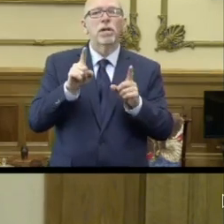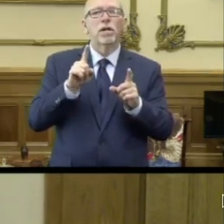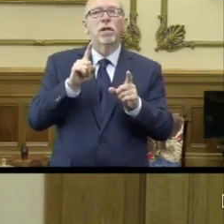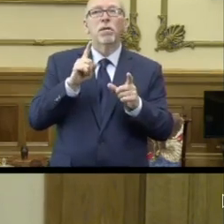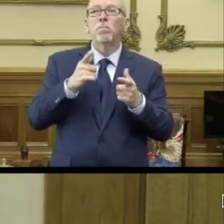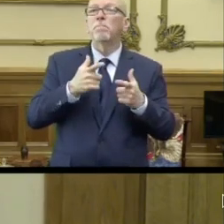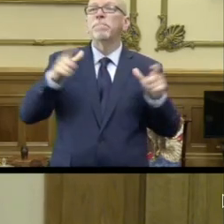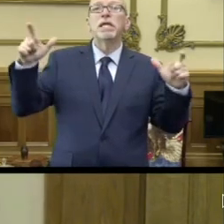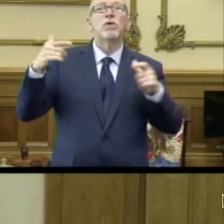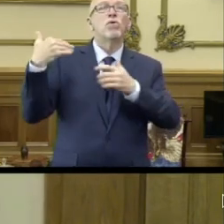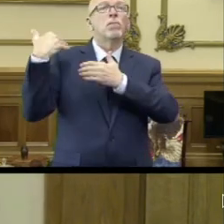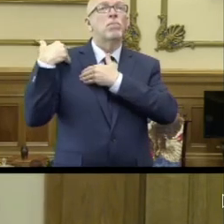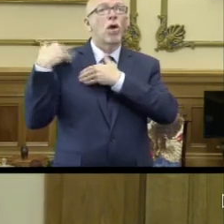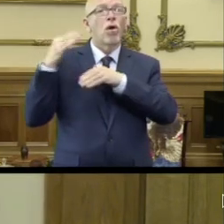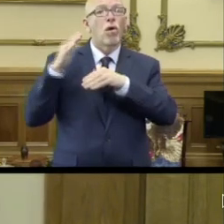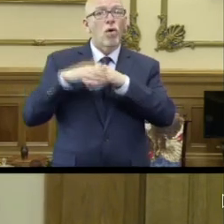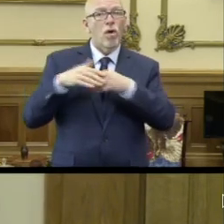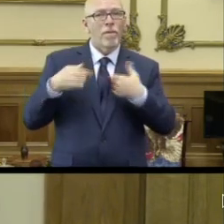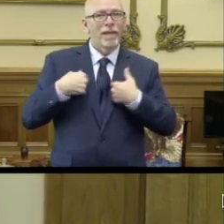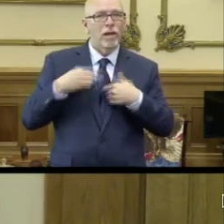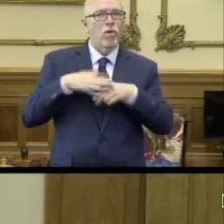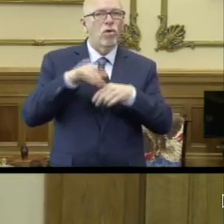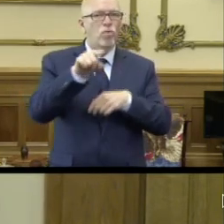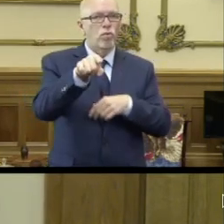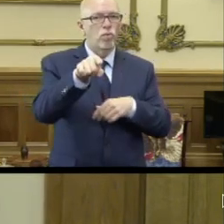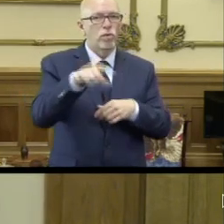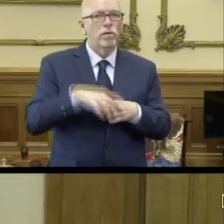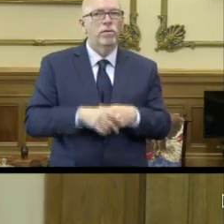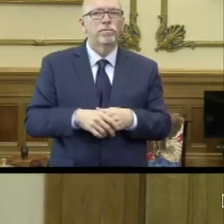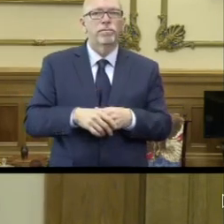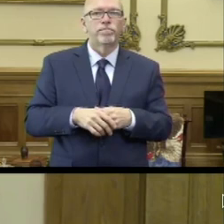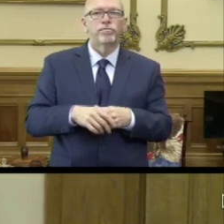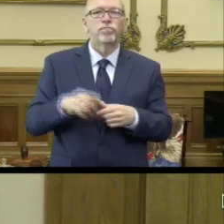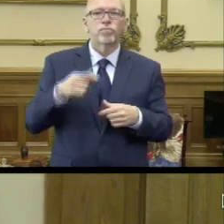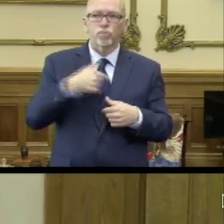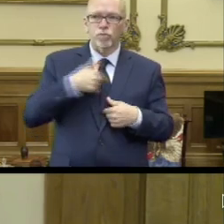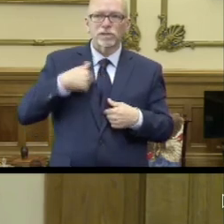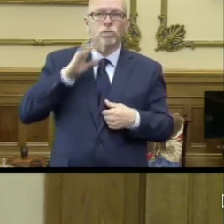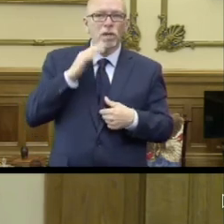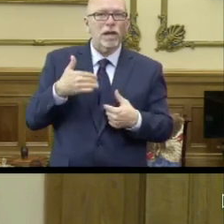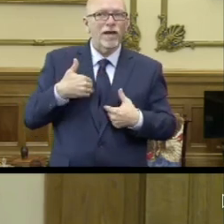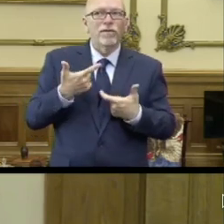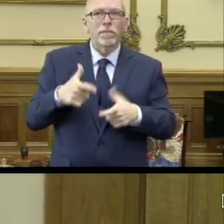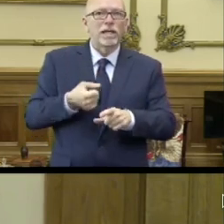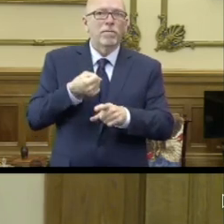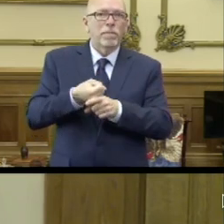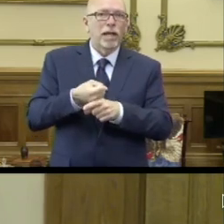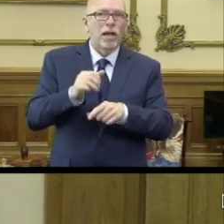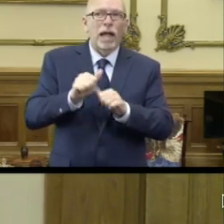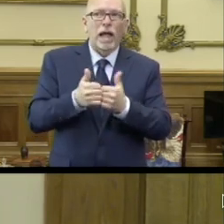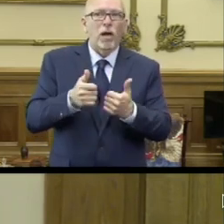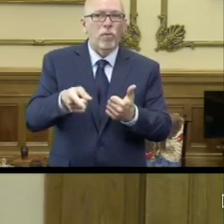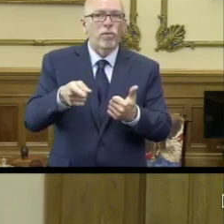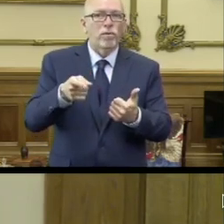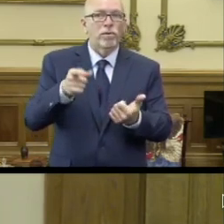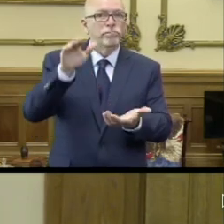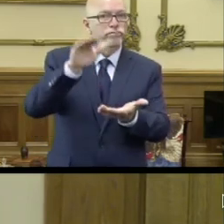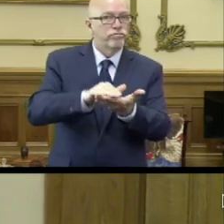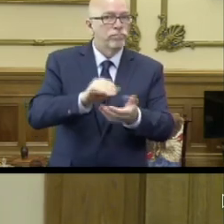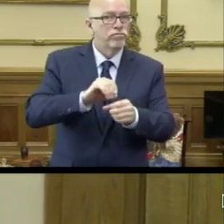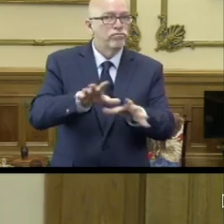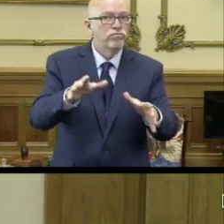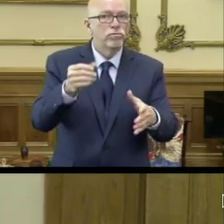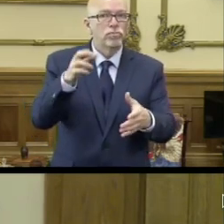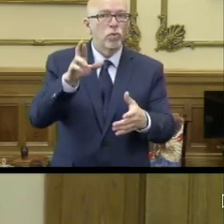of the responsibility falls on me and you. And we'll have the most impact on where we are and how this virus